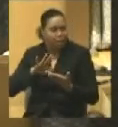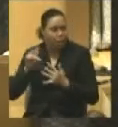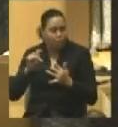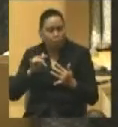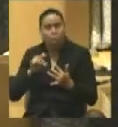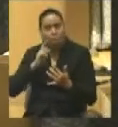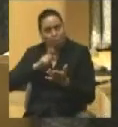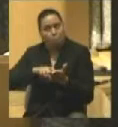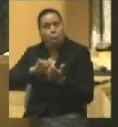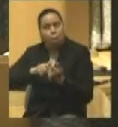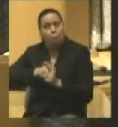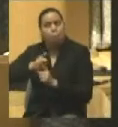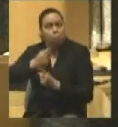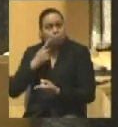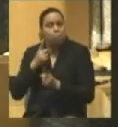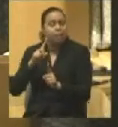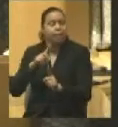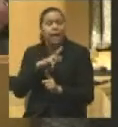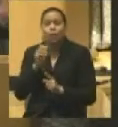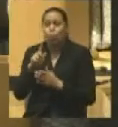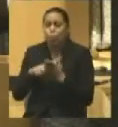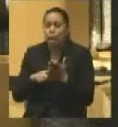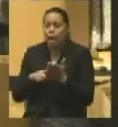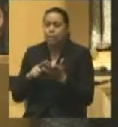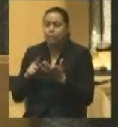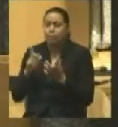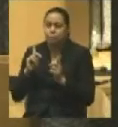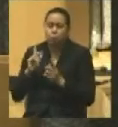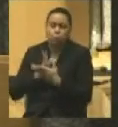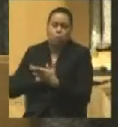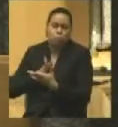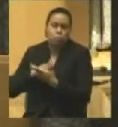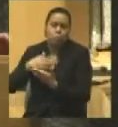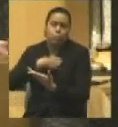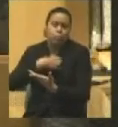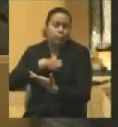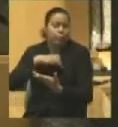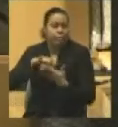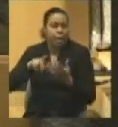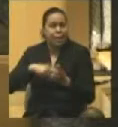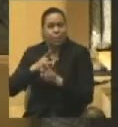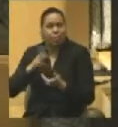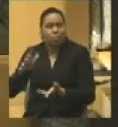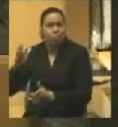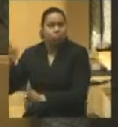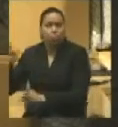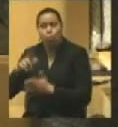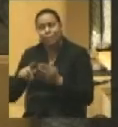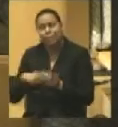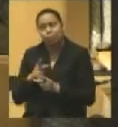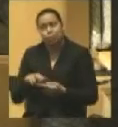do and what disturbance they could bring and what reaction.